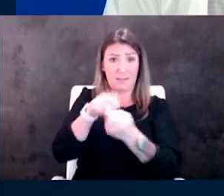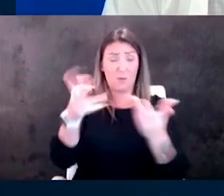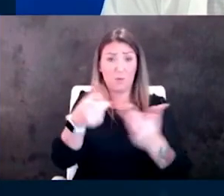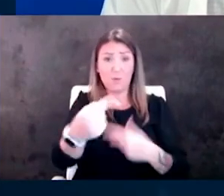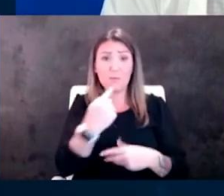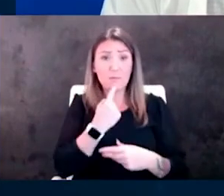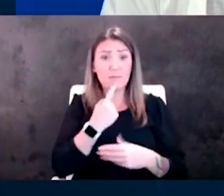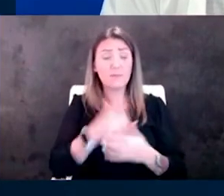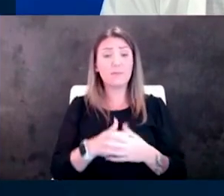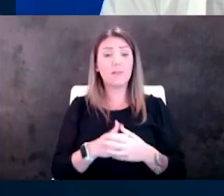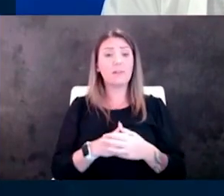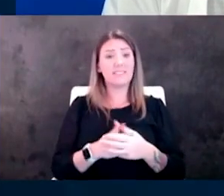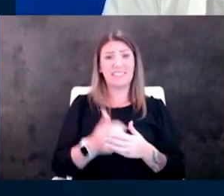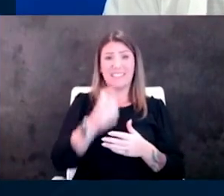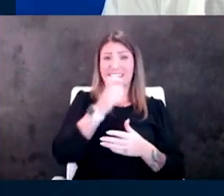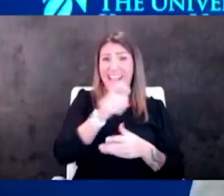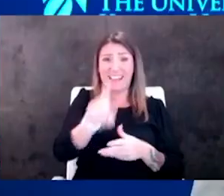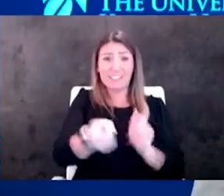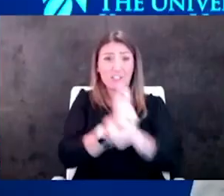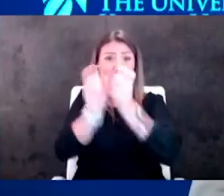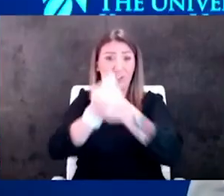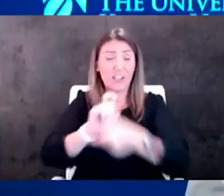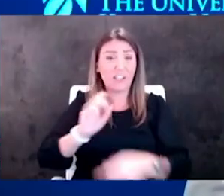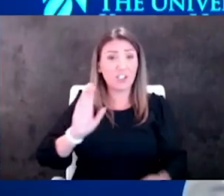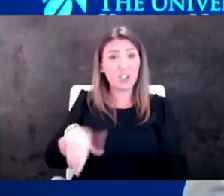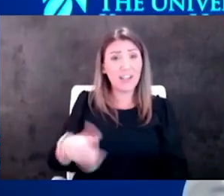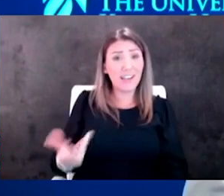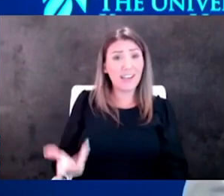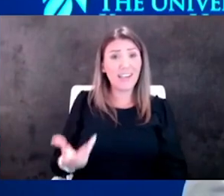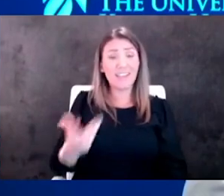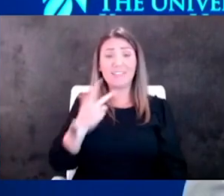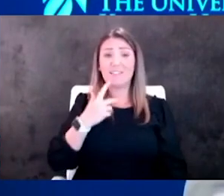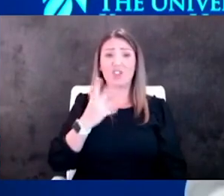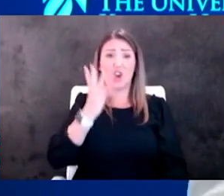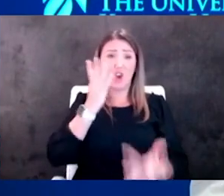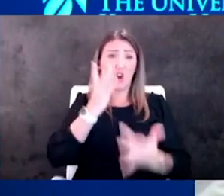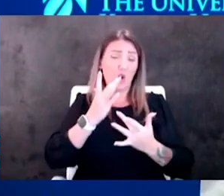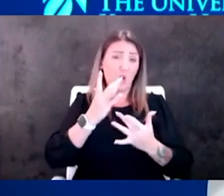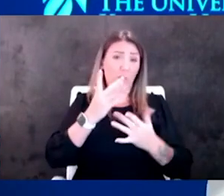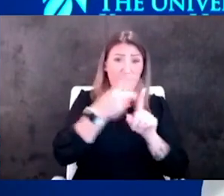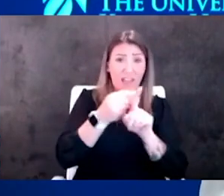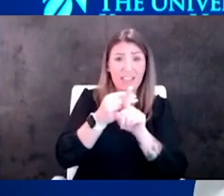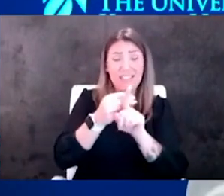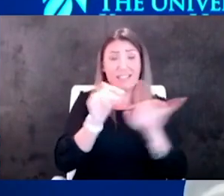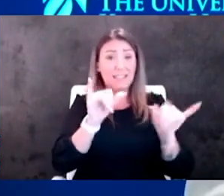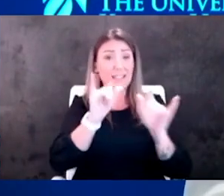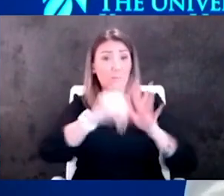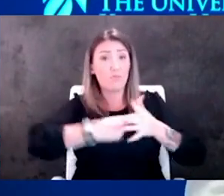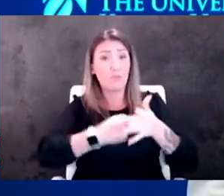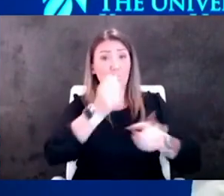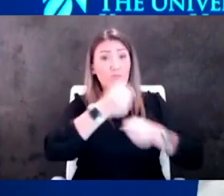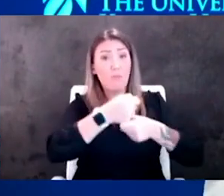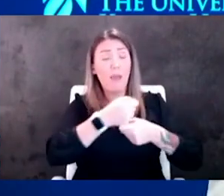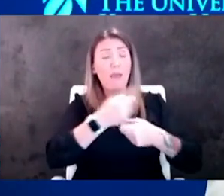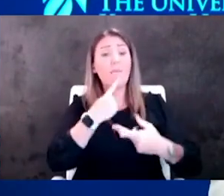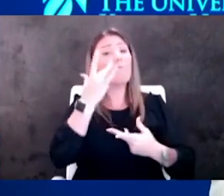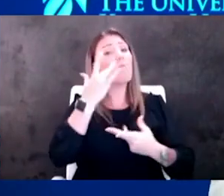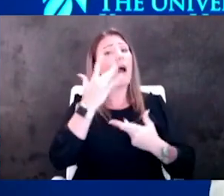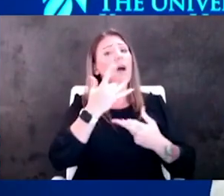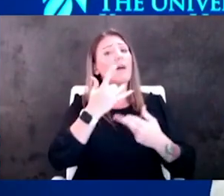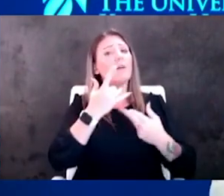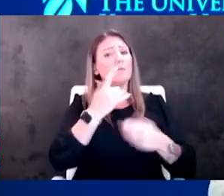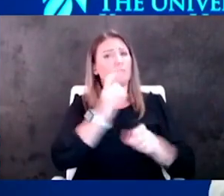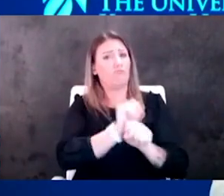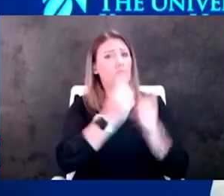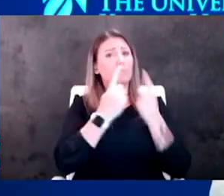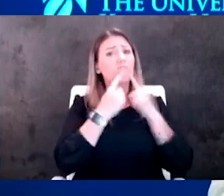not had to pivot yet yeah uh so the viral the vaccines is the same as the ones that were originally produced because they have worked very effectively and again the real key